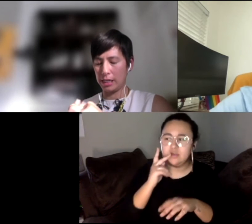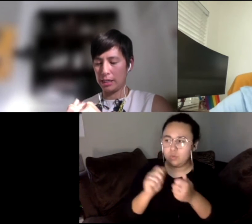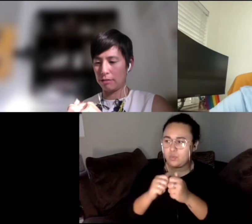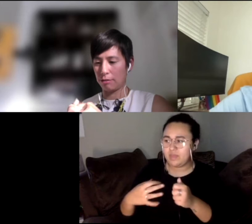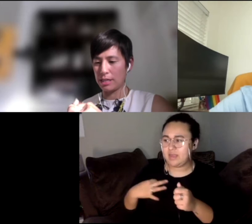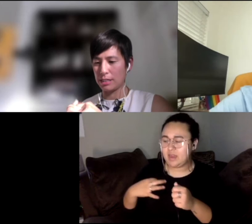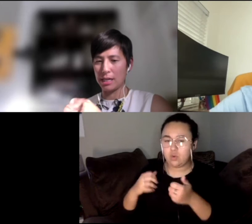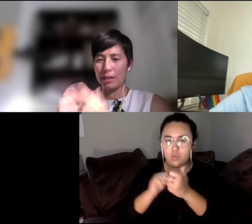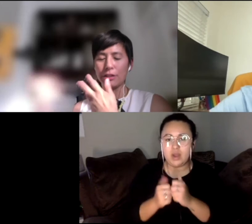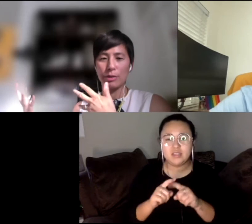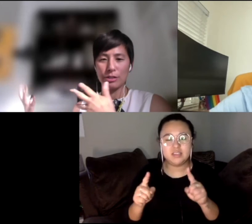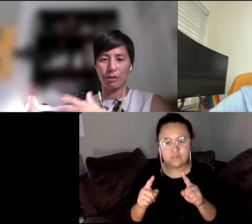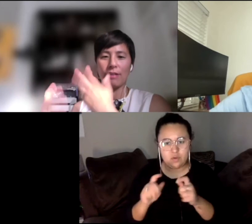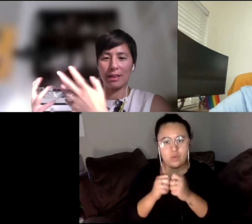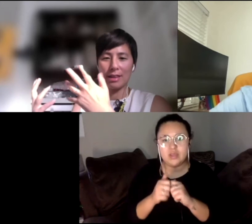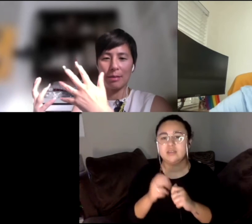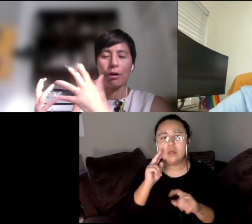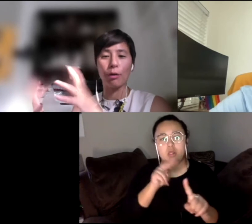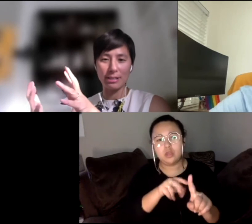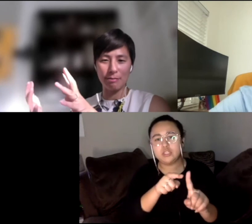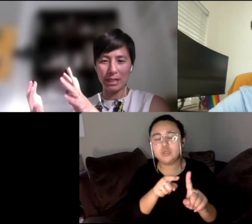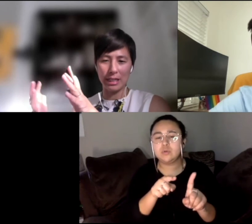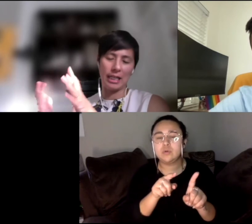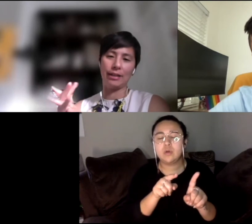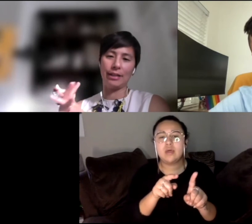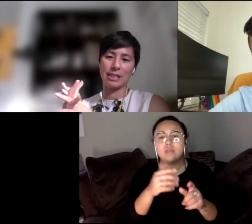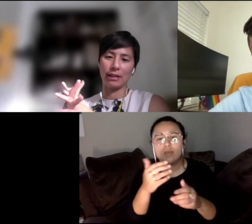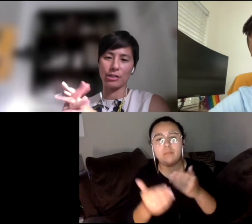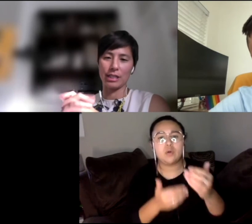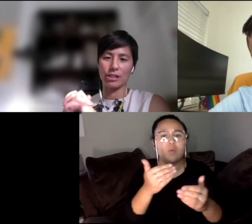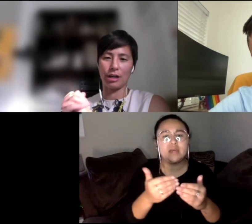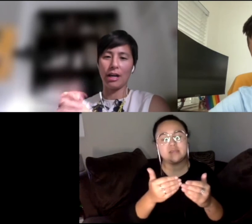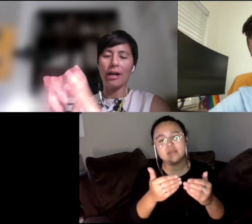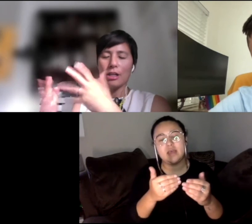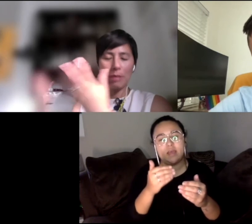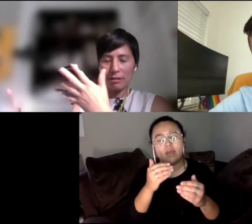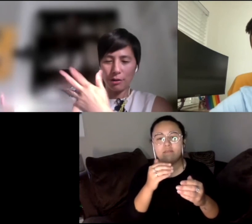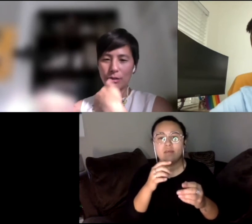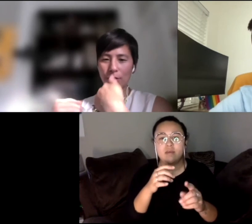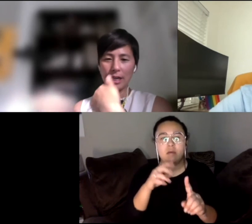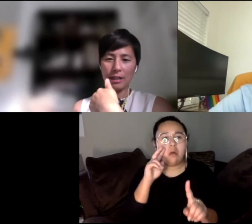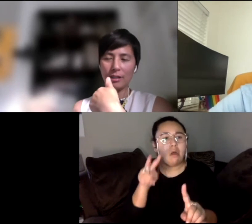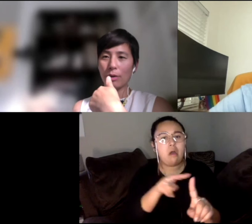running in different races, they look to you as sort of like the progressive beacon in the state legislature. You mentioned, of course, you're, you are